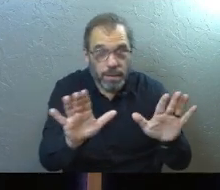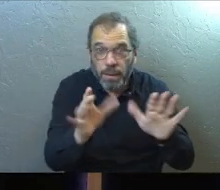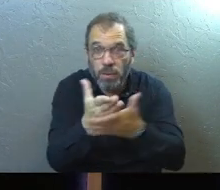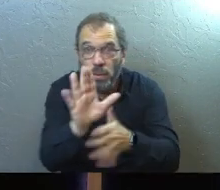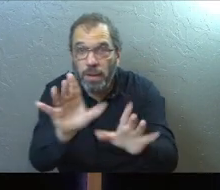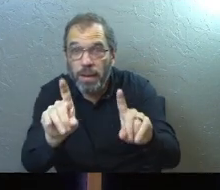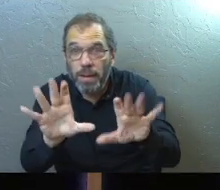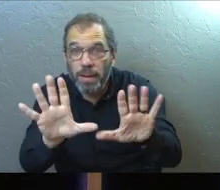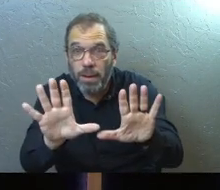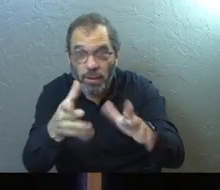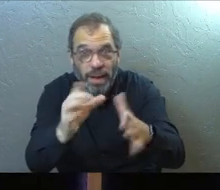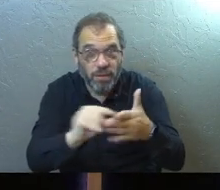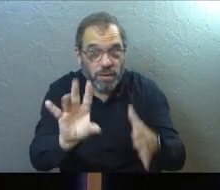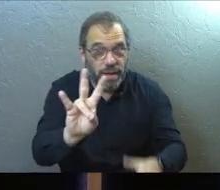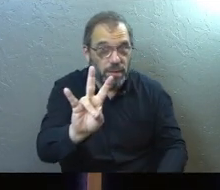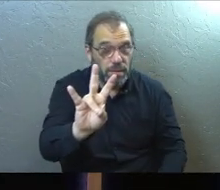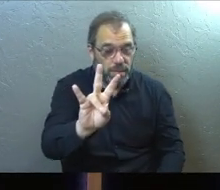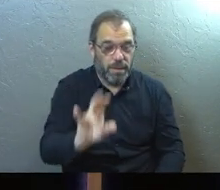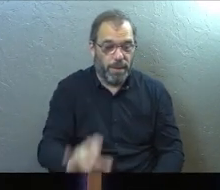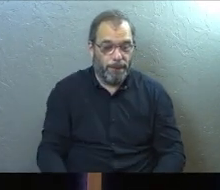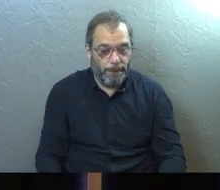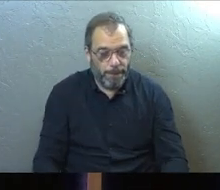all right? All right. Verse seven.